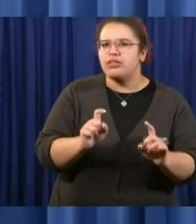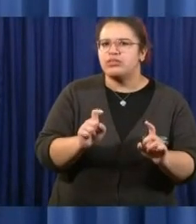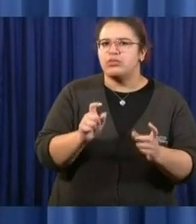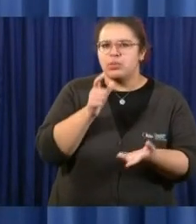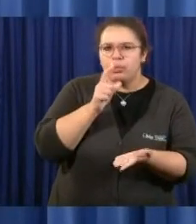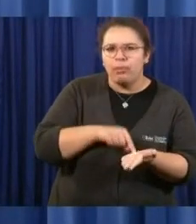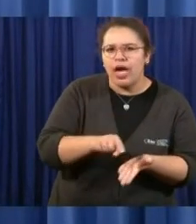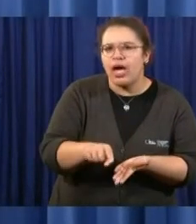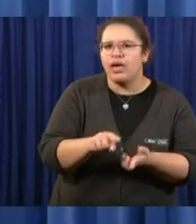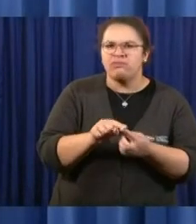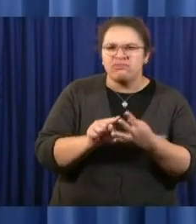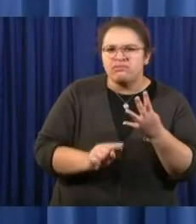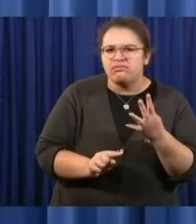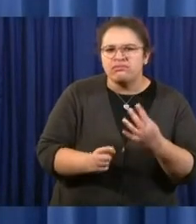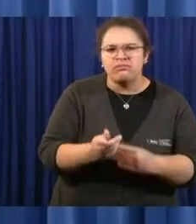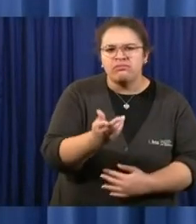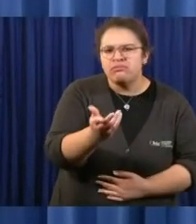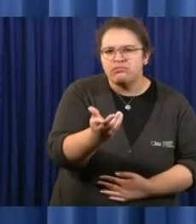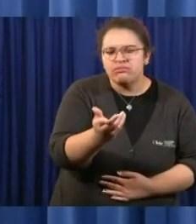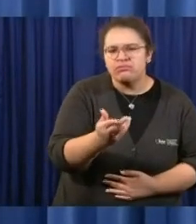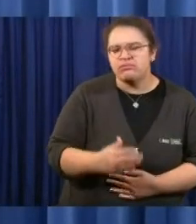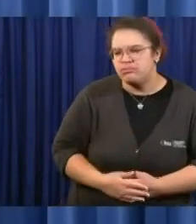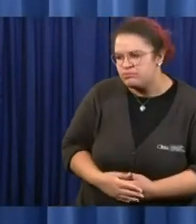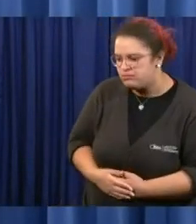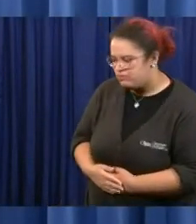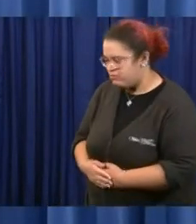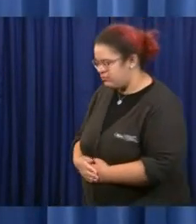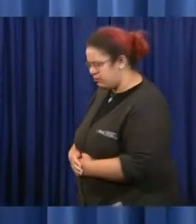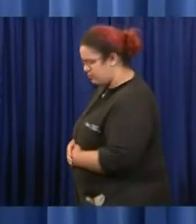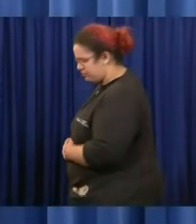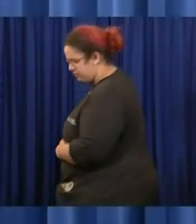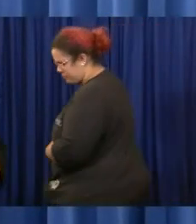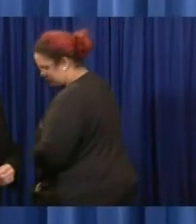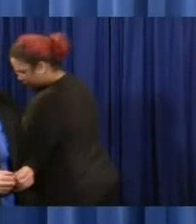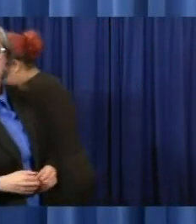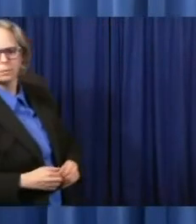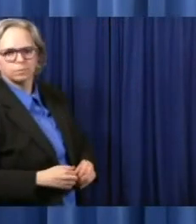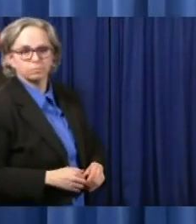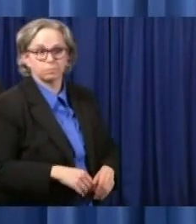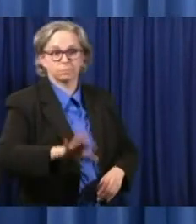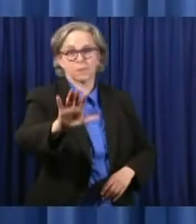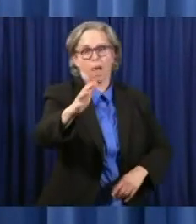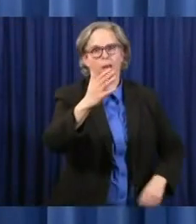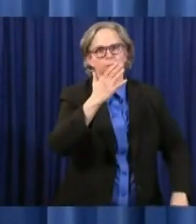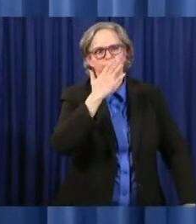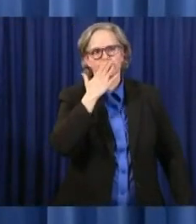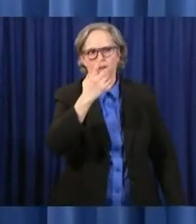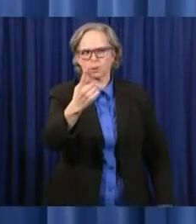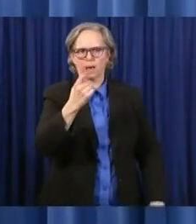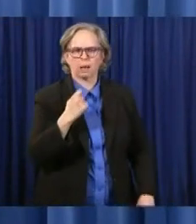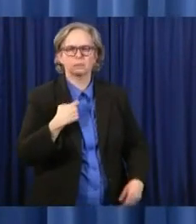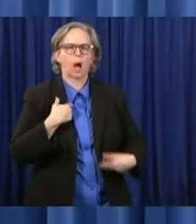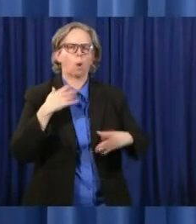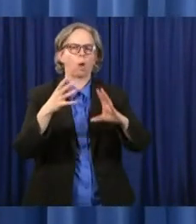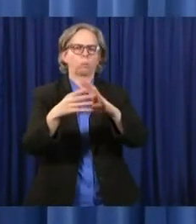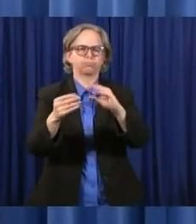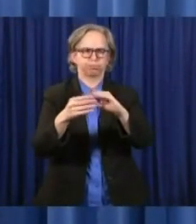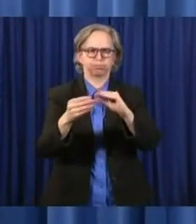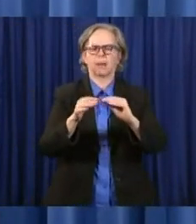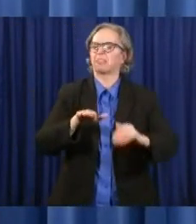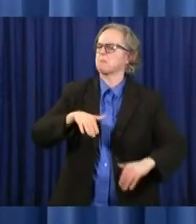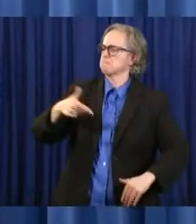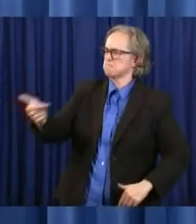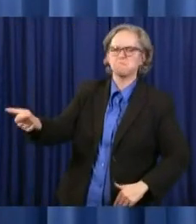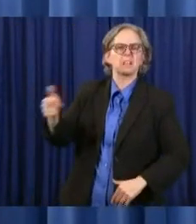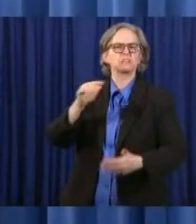I'm going to let Dr. Acton take part. as that, I'll start, though, thank you for the question. You know, I think anyone who watched the